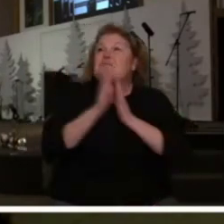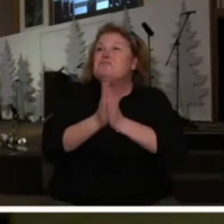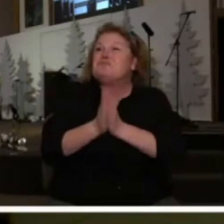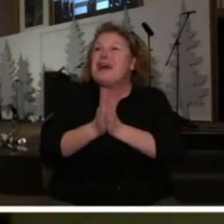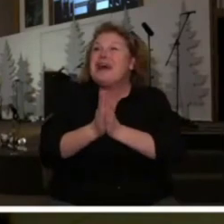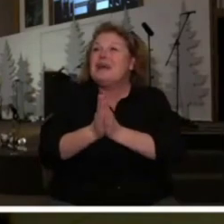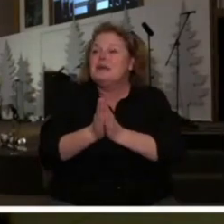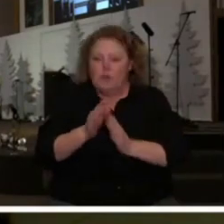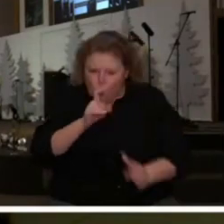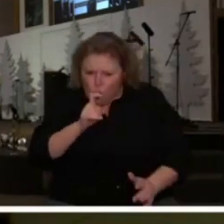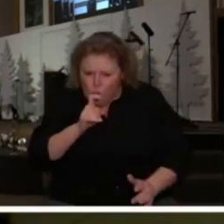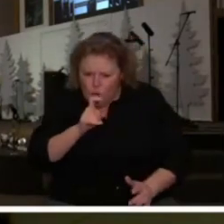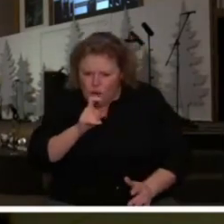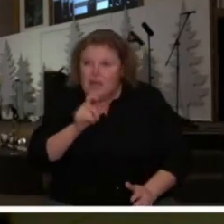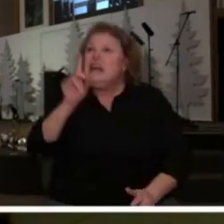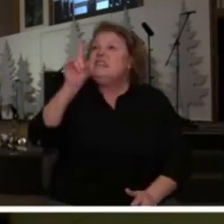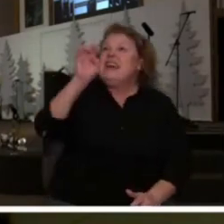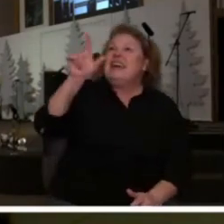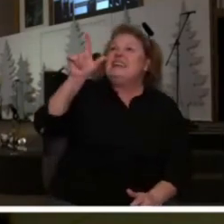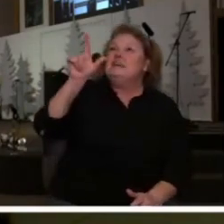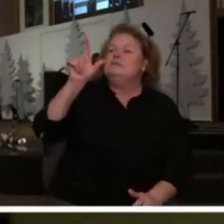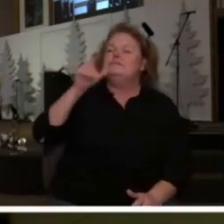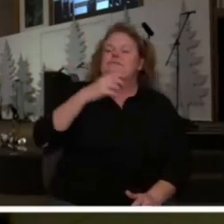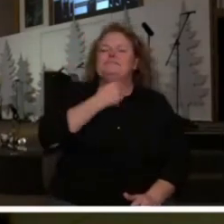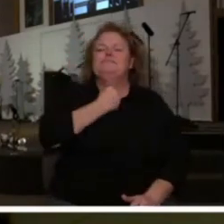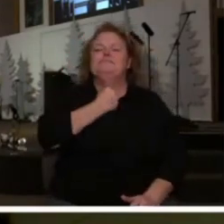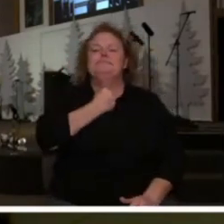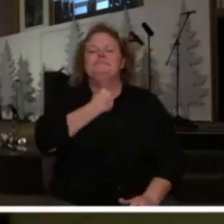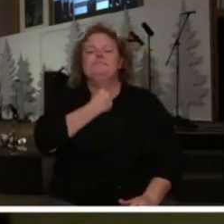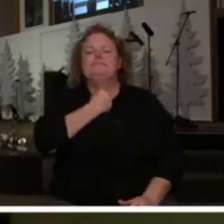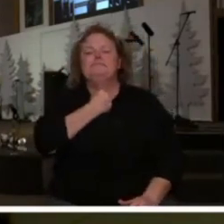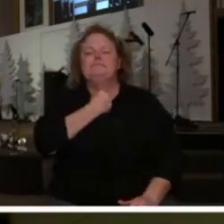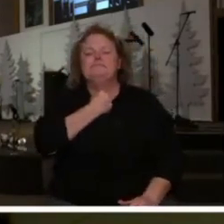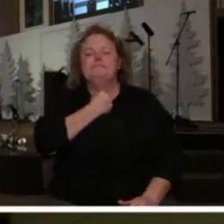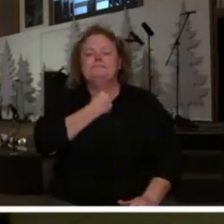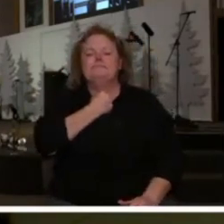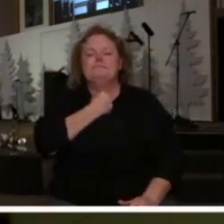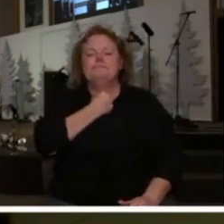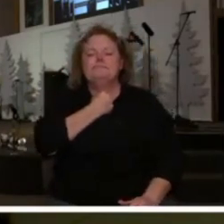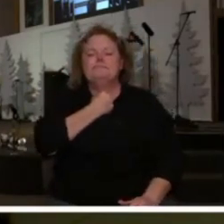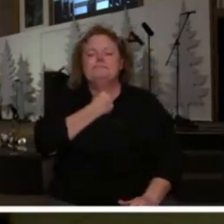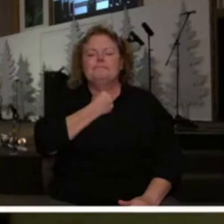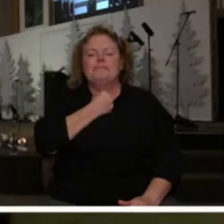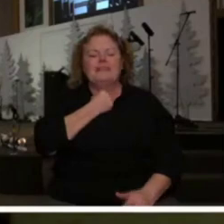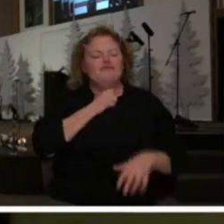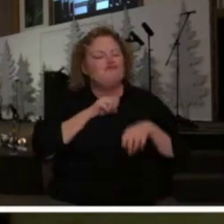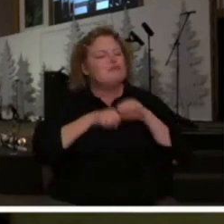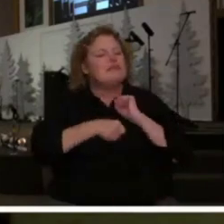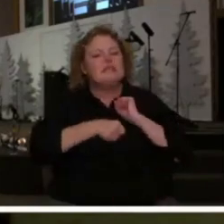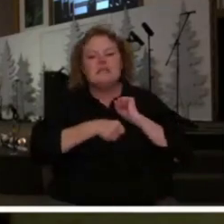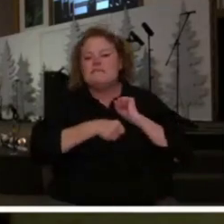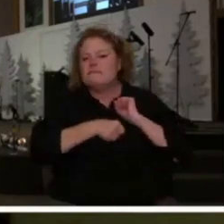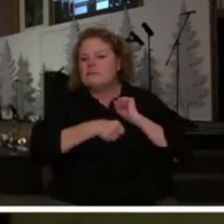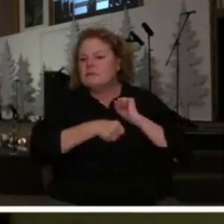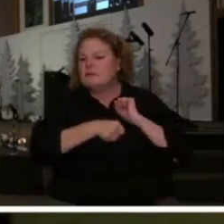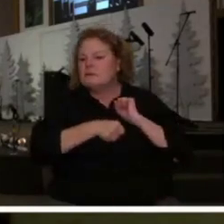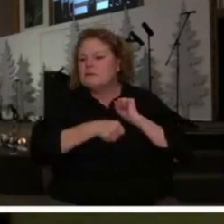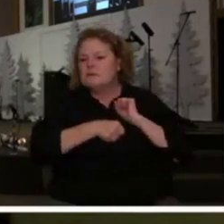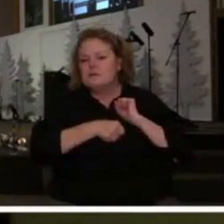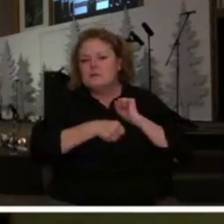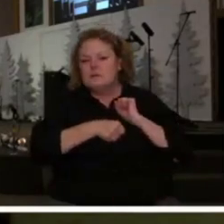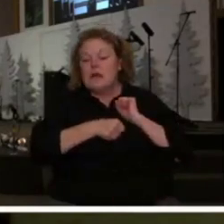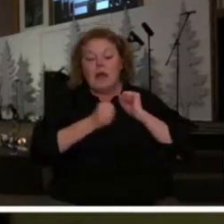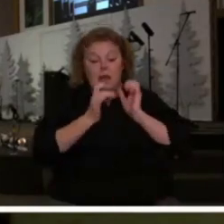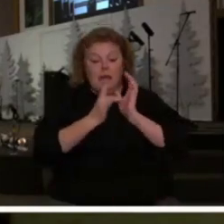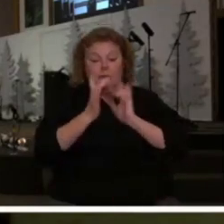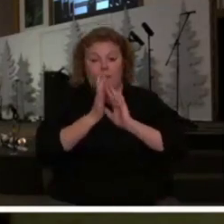he knew he had been trapped because he needed Daniel and he began to grieve in his spirit and the scripture